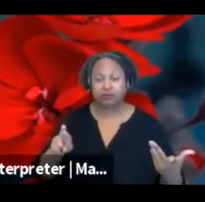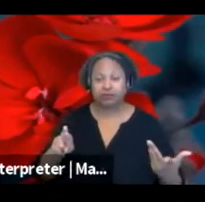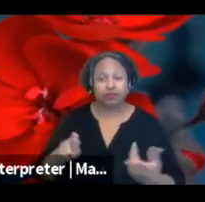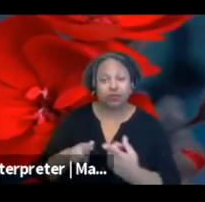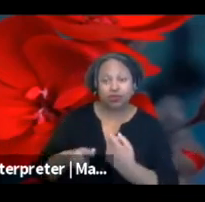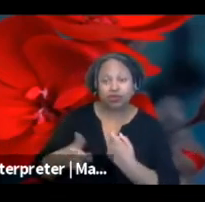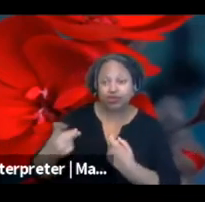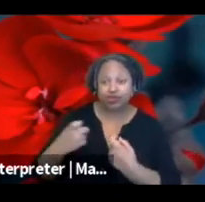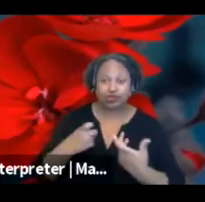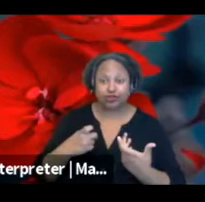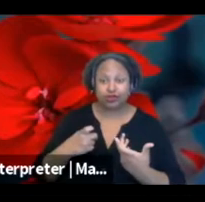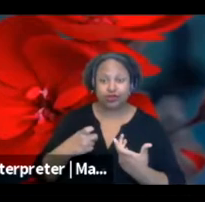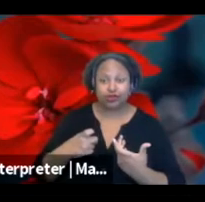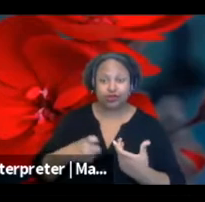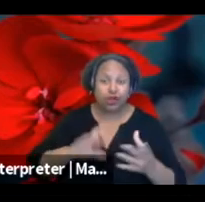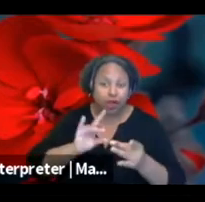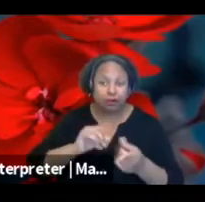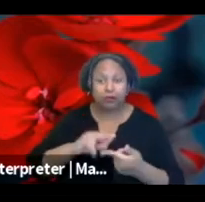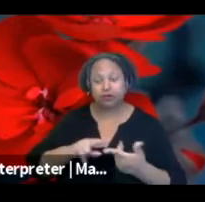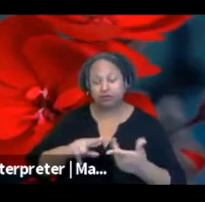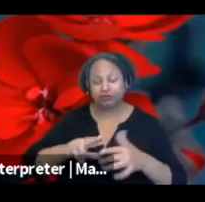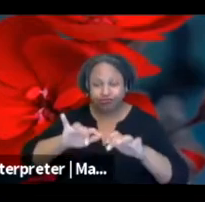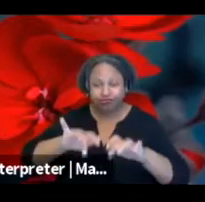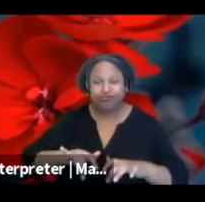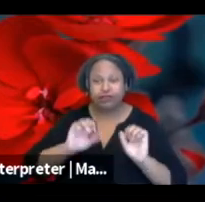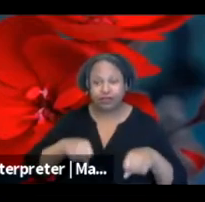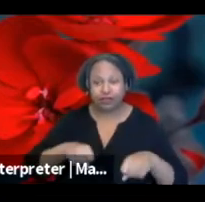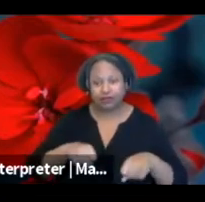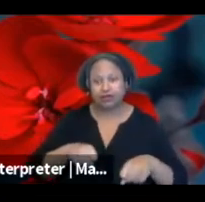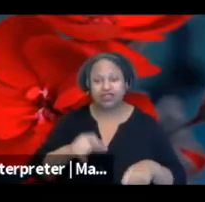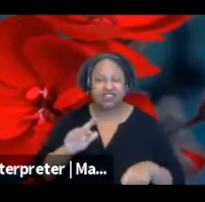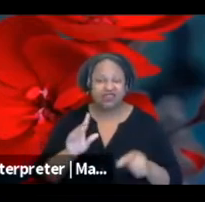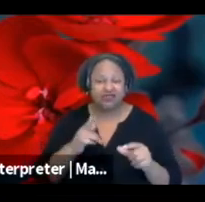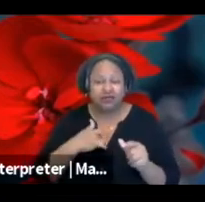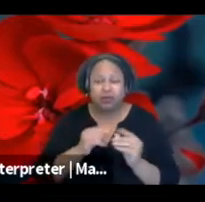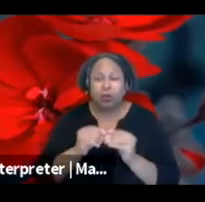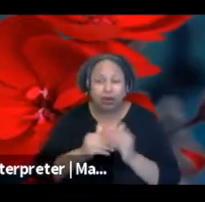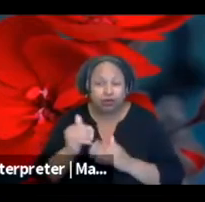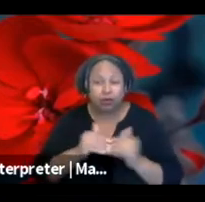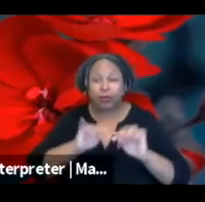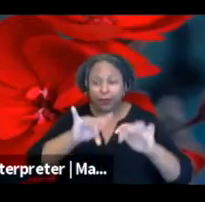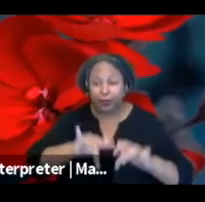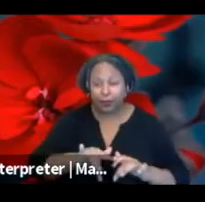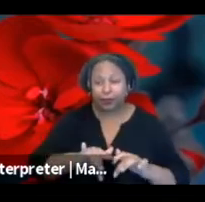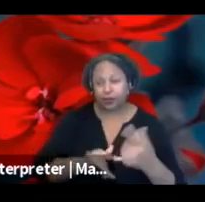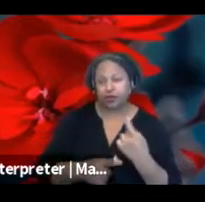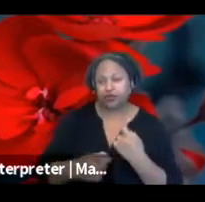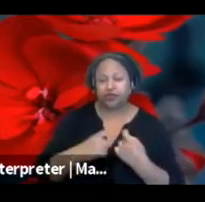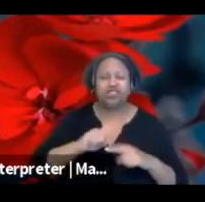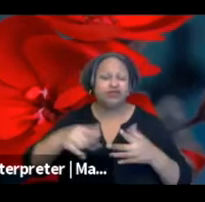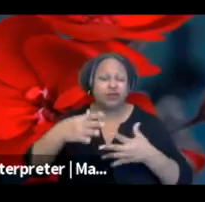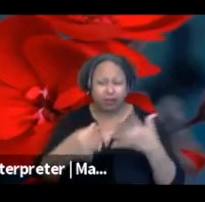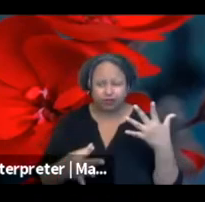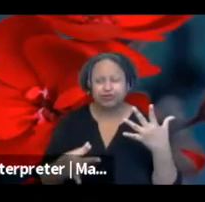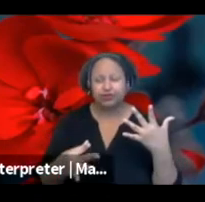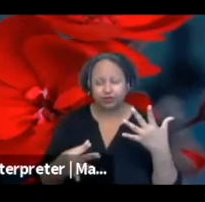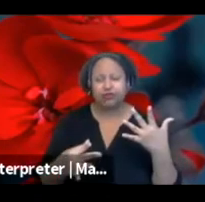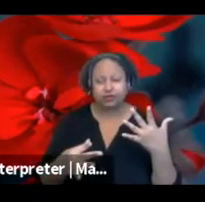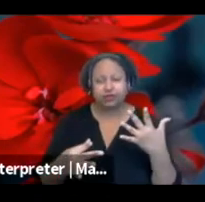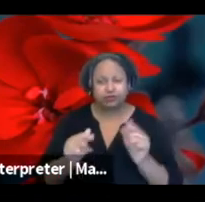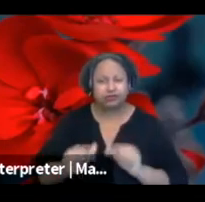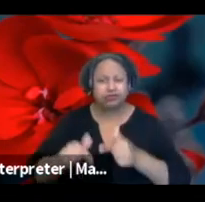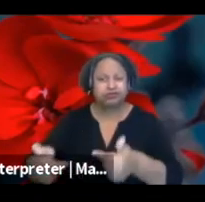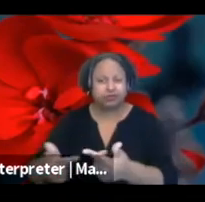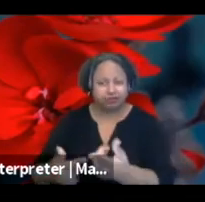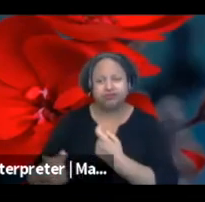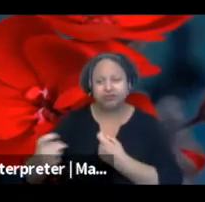questions in the comments as well if that's something that's that's more comfortable to you. So kind of different options that you'll have available